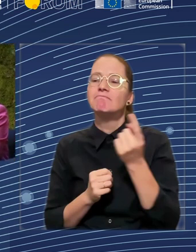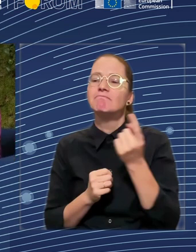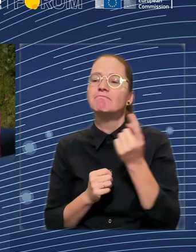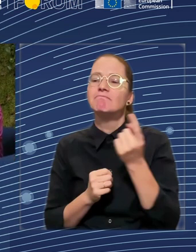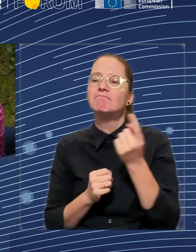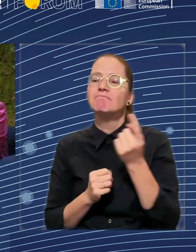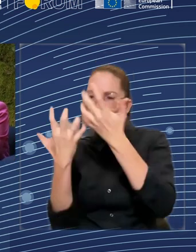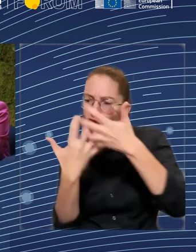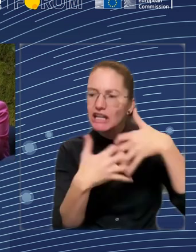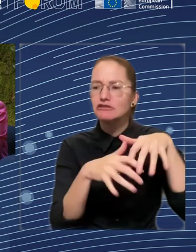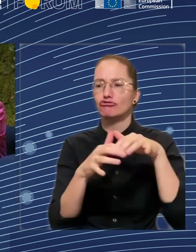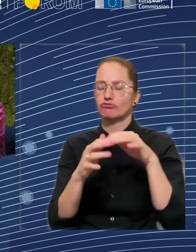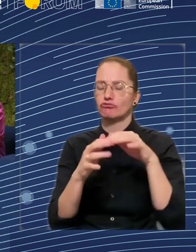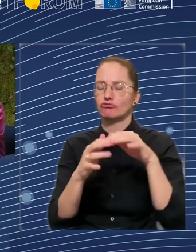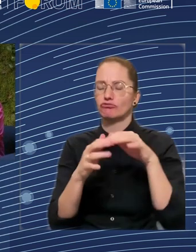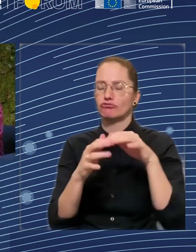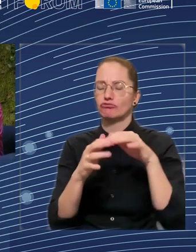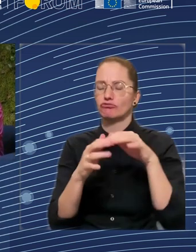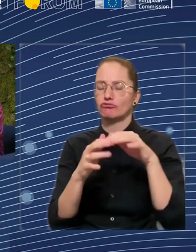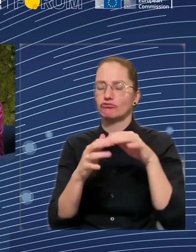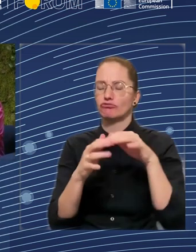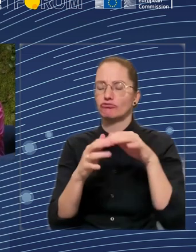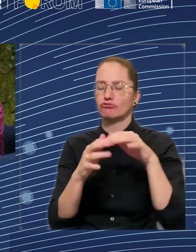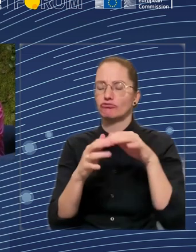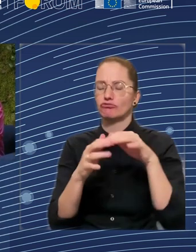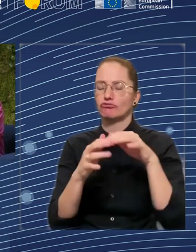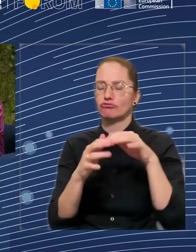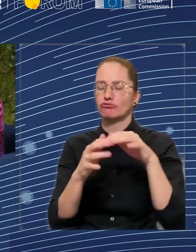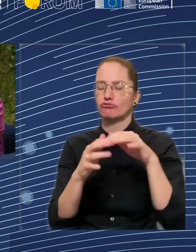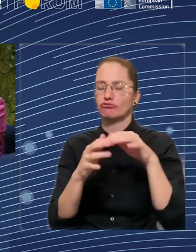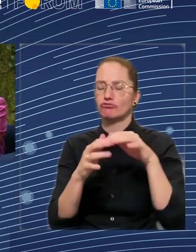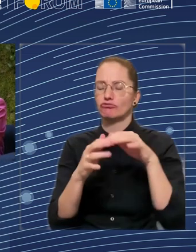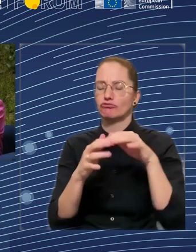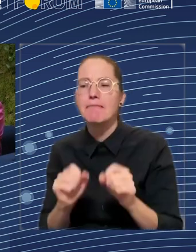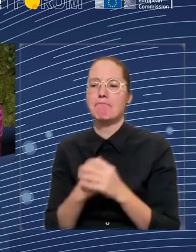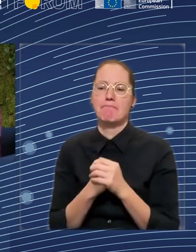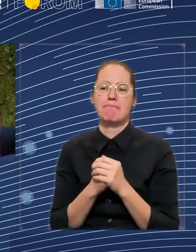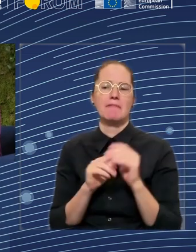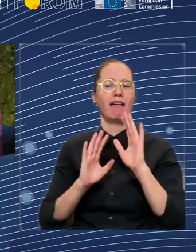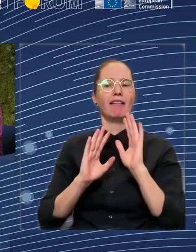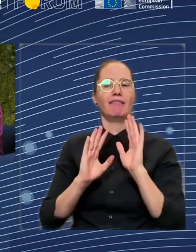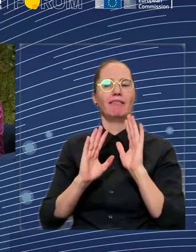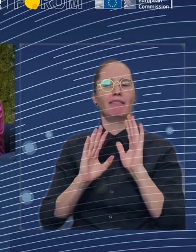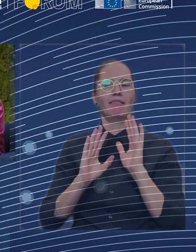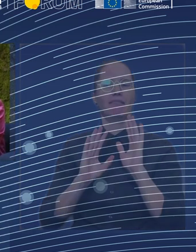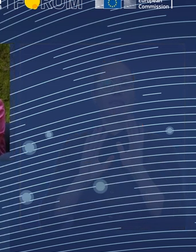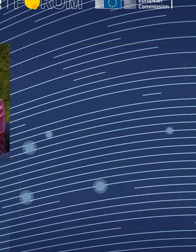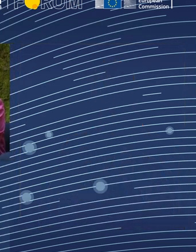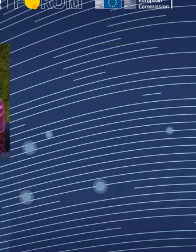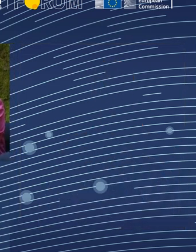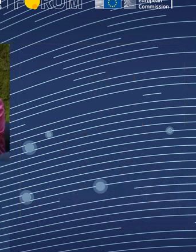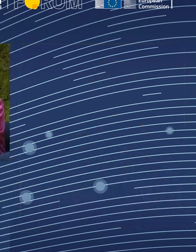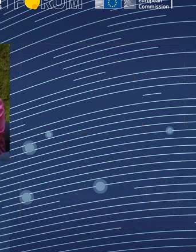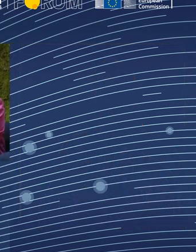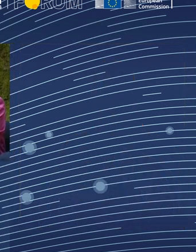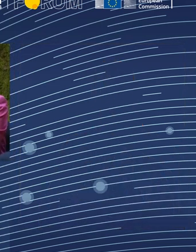synergies earlier between different parts of the welfare system. But what about specifically the health systems role to promote well